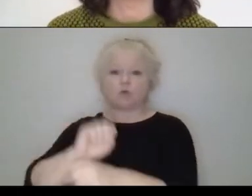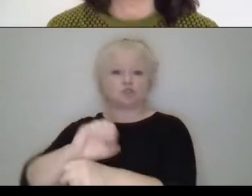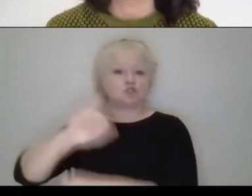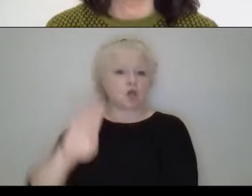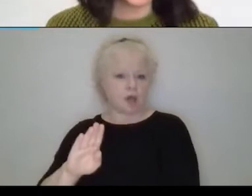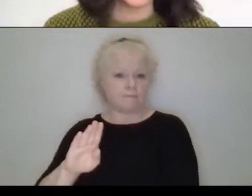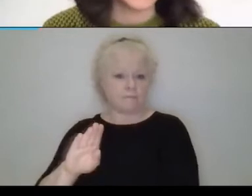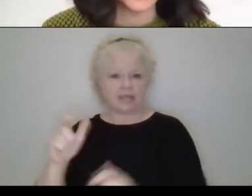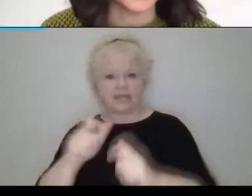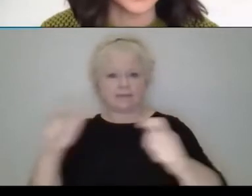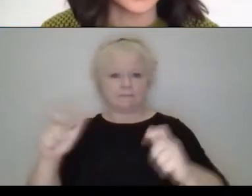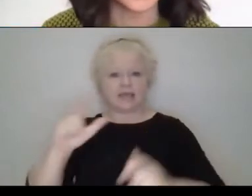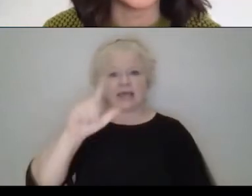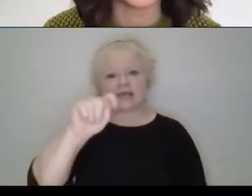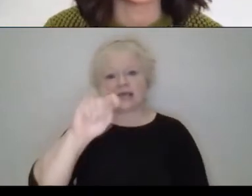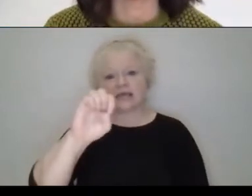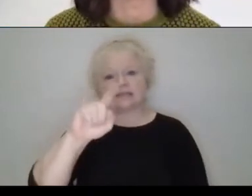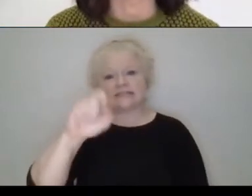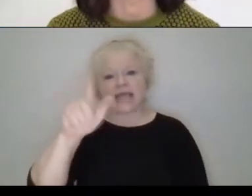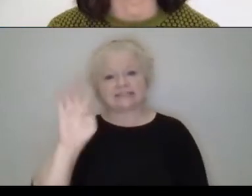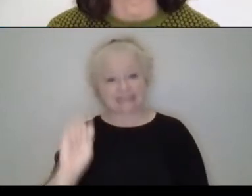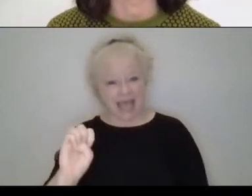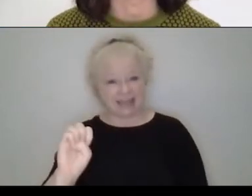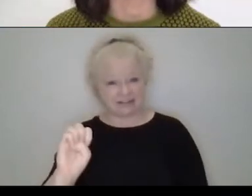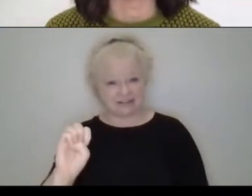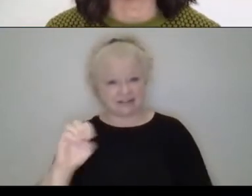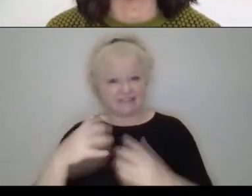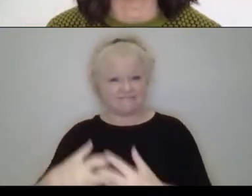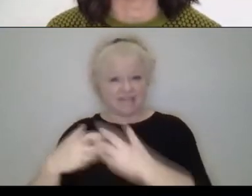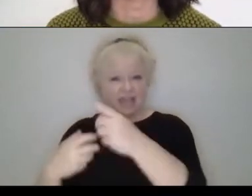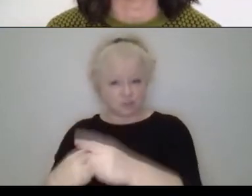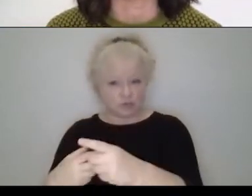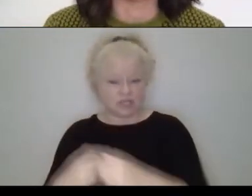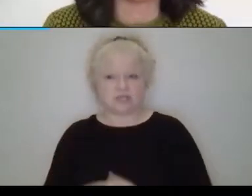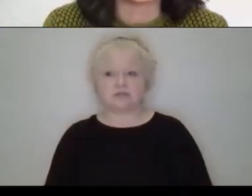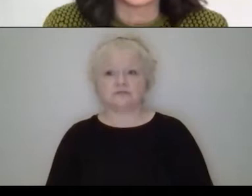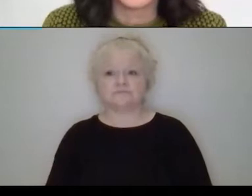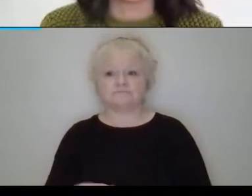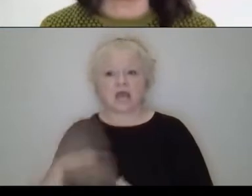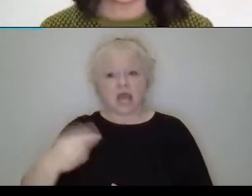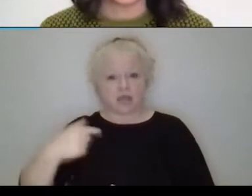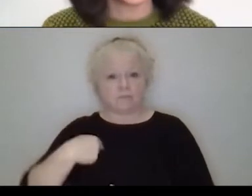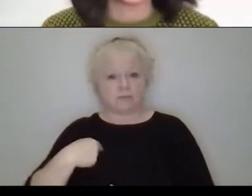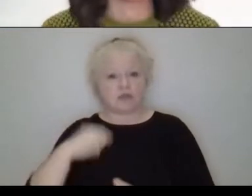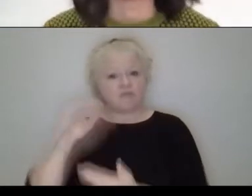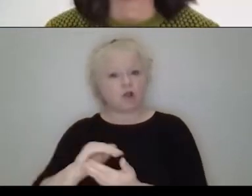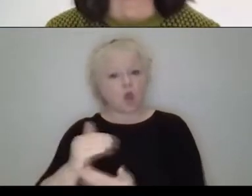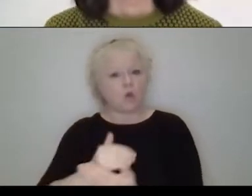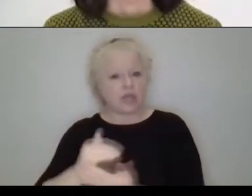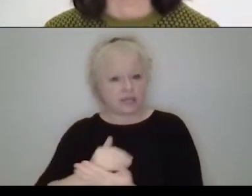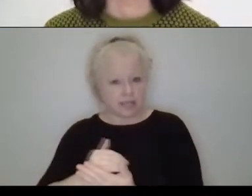of the biggest textiles factory in Mexico, designing apparel, um, yeah, for low incomes families.